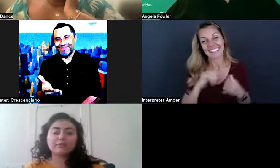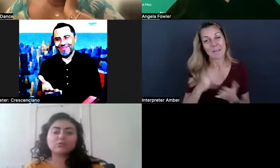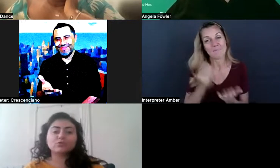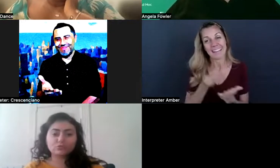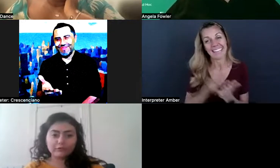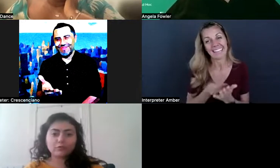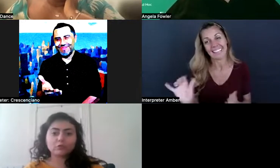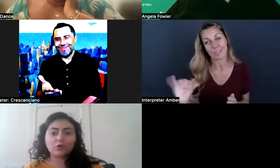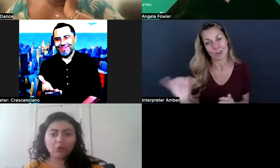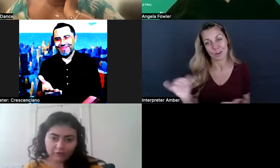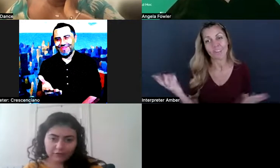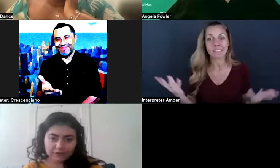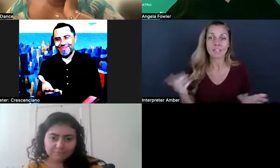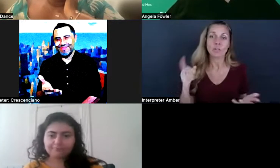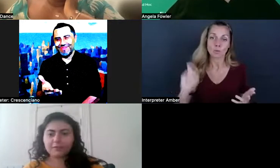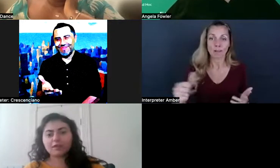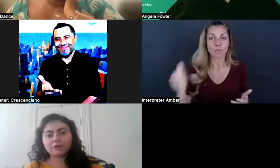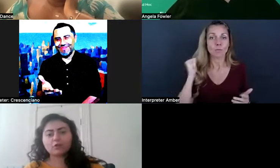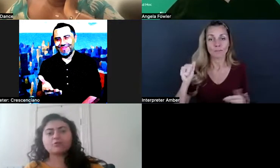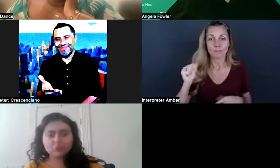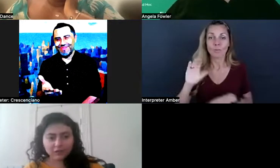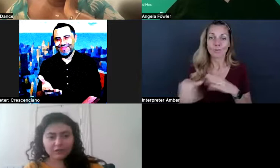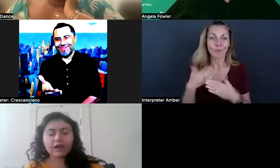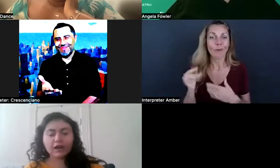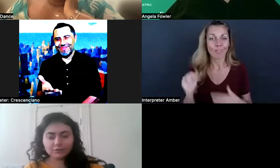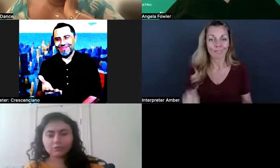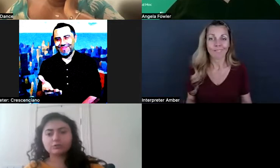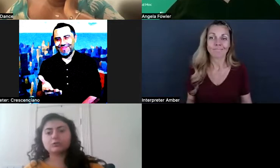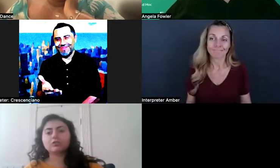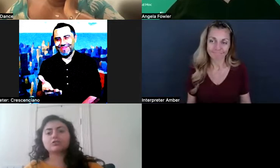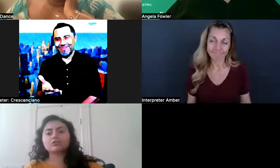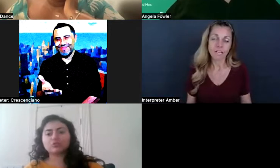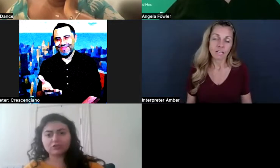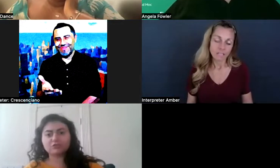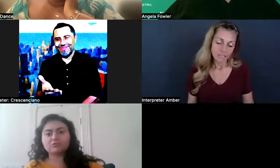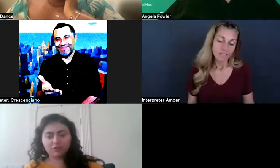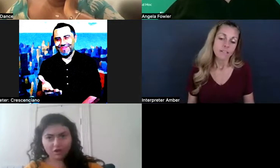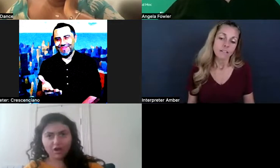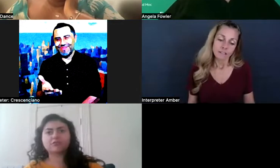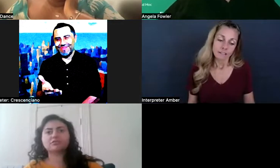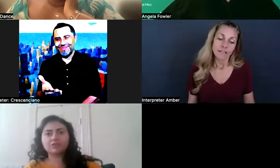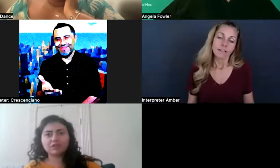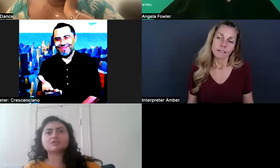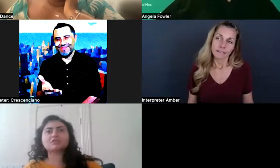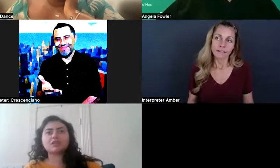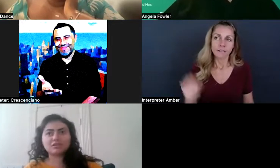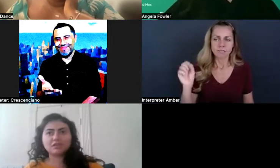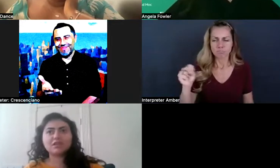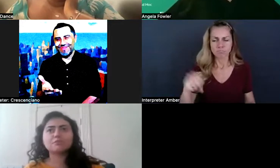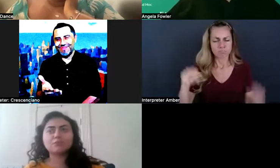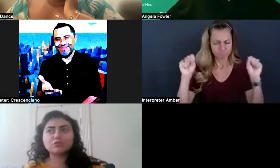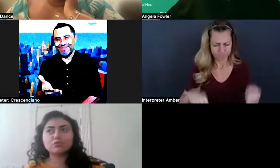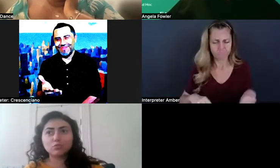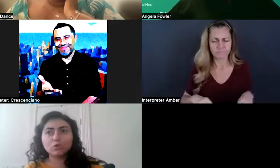so you have to just refuse all of it. So you can absolutely just not take the